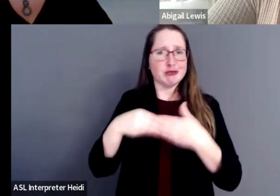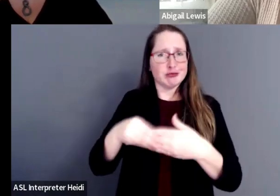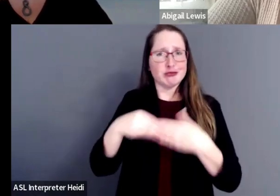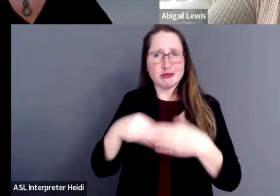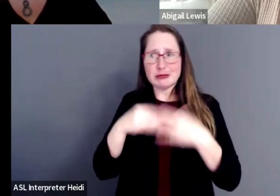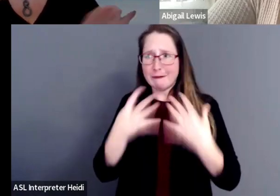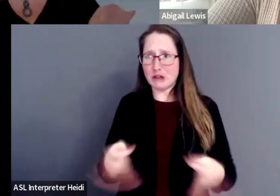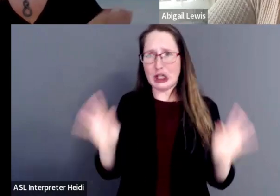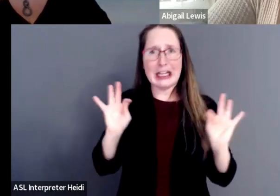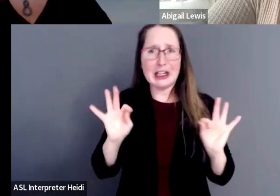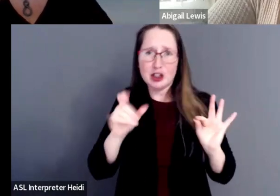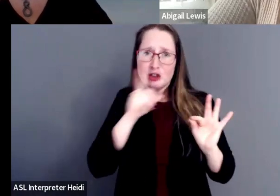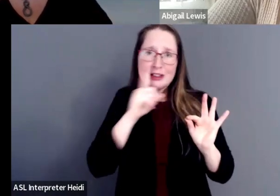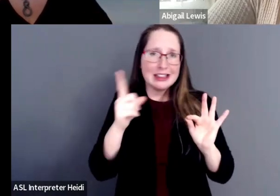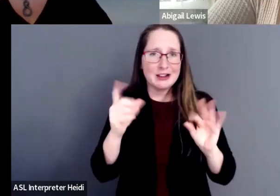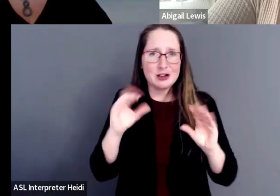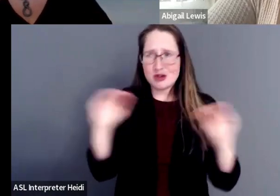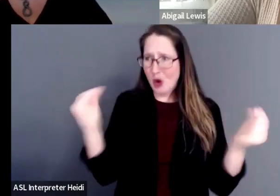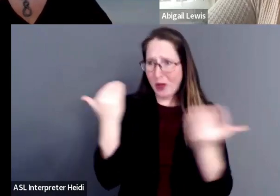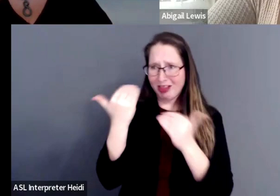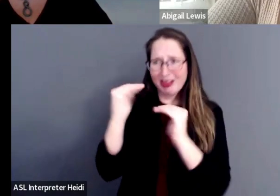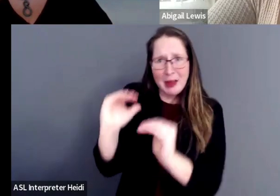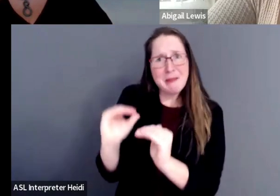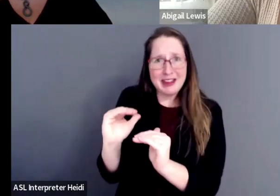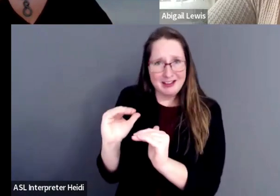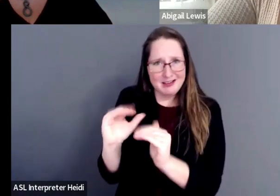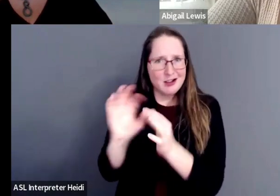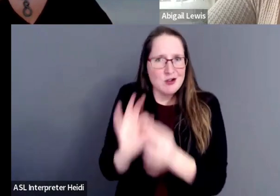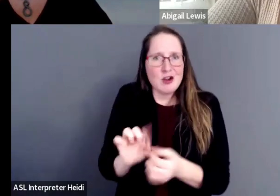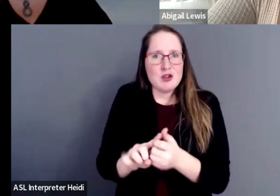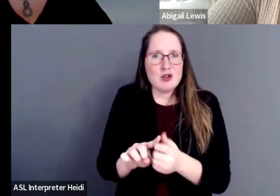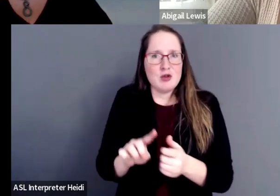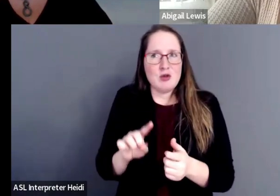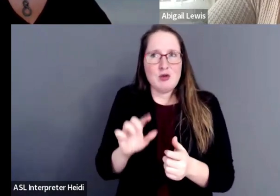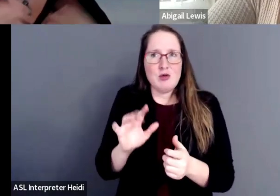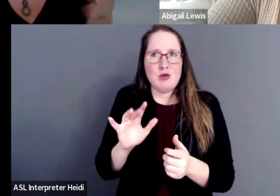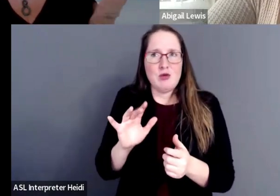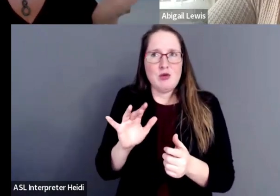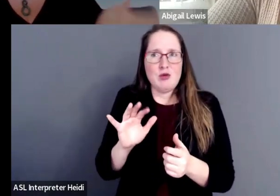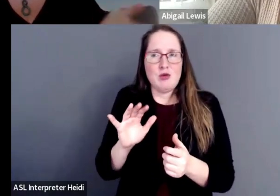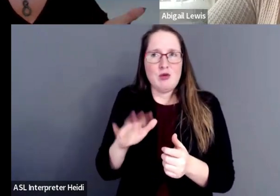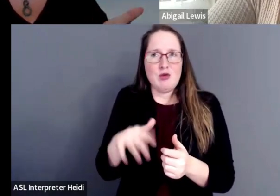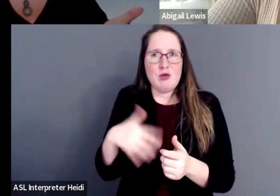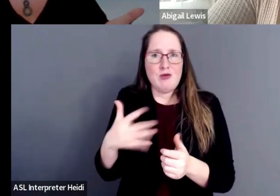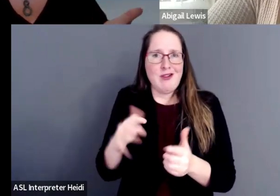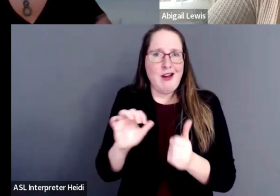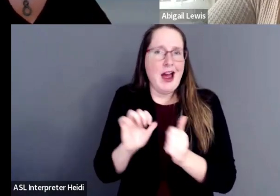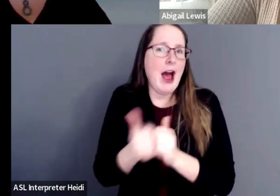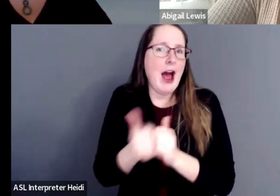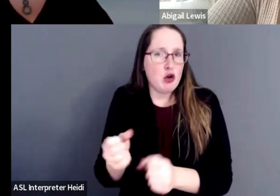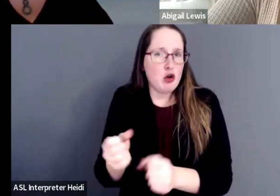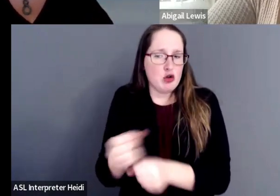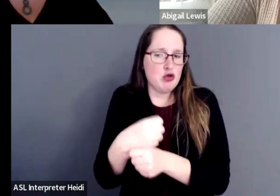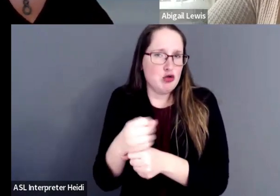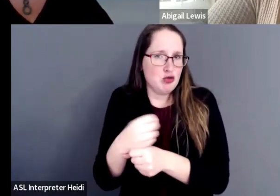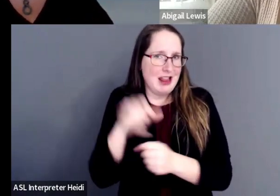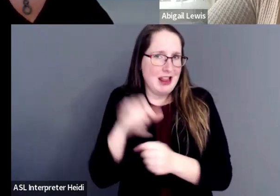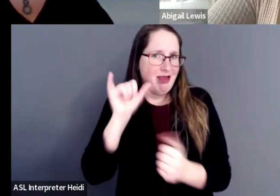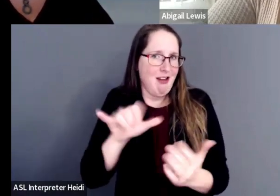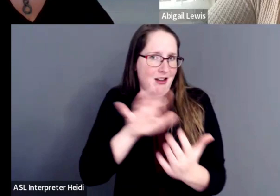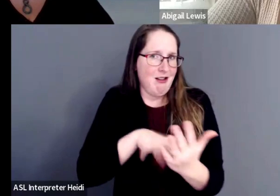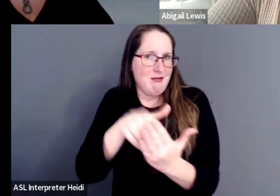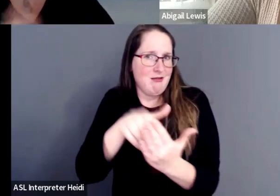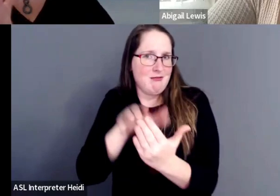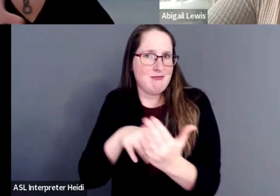it's limitless in terms of how you want to create a piece and